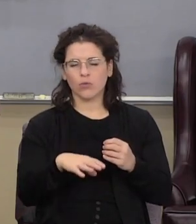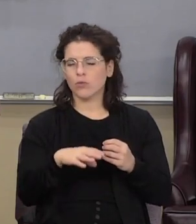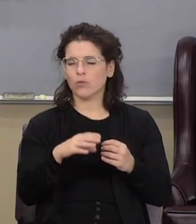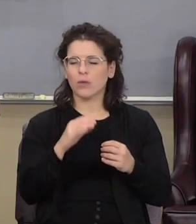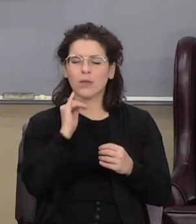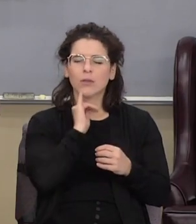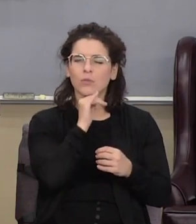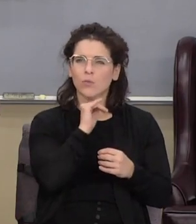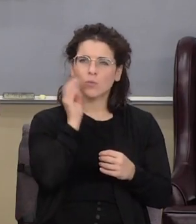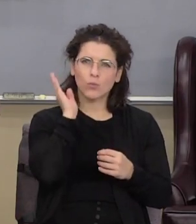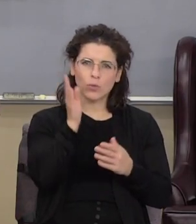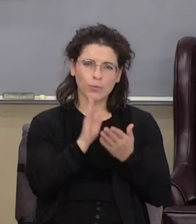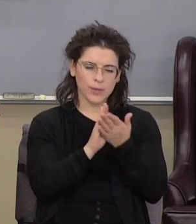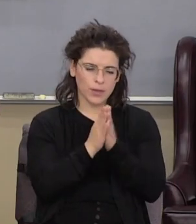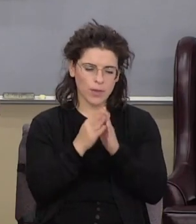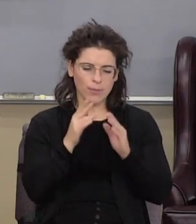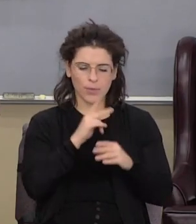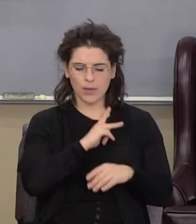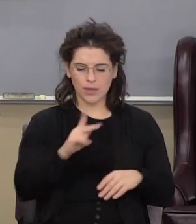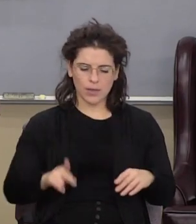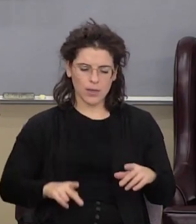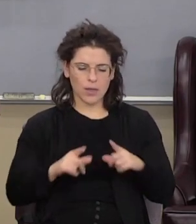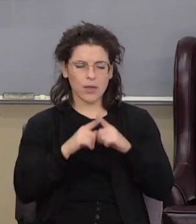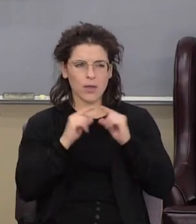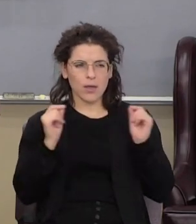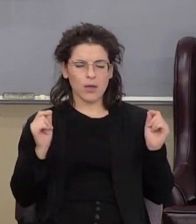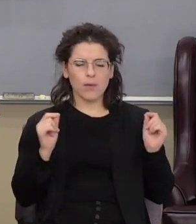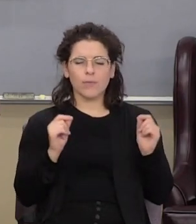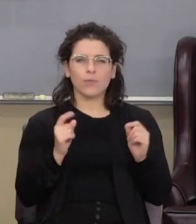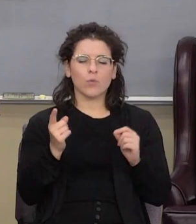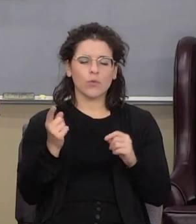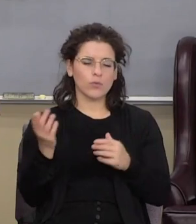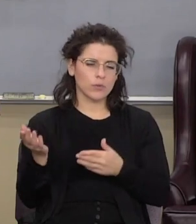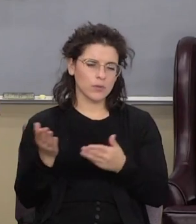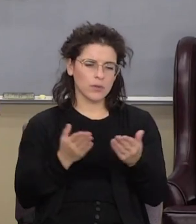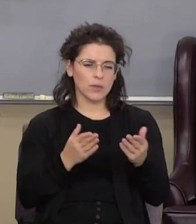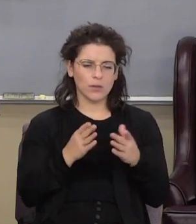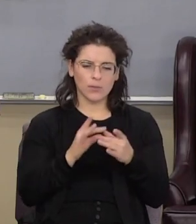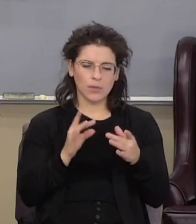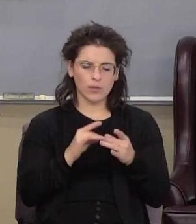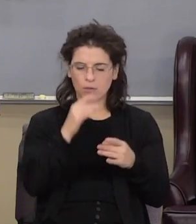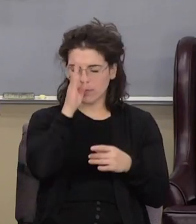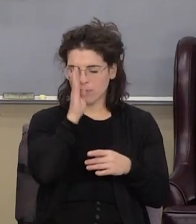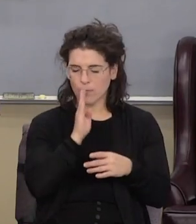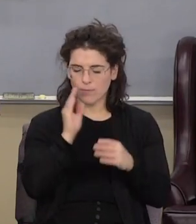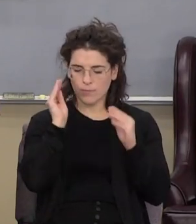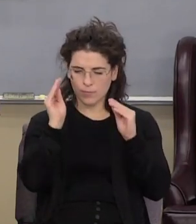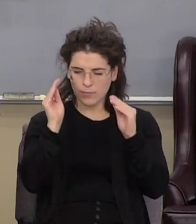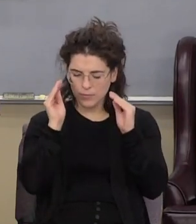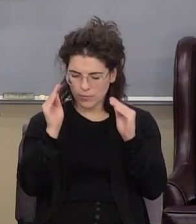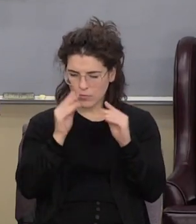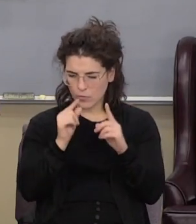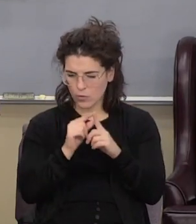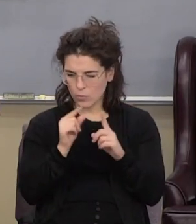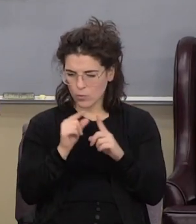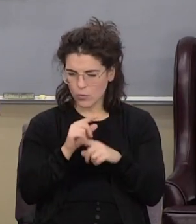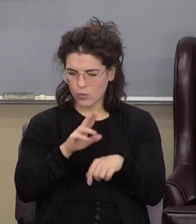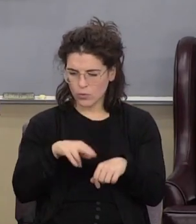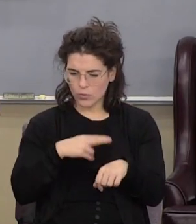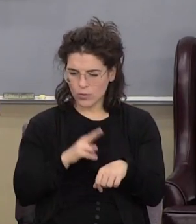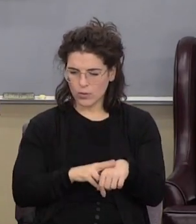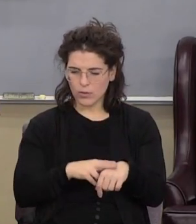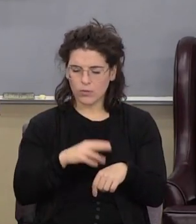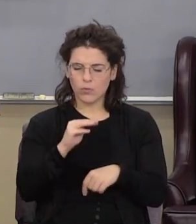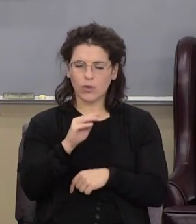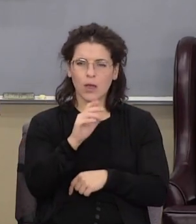is going to be a kingdom of priests they're going to be the one who takes the message of God out and teaches the word to the nations that's what Matthew